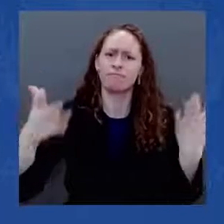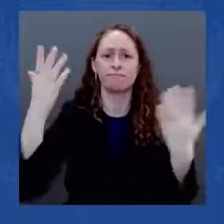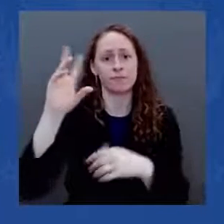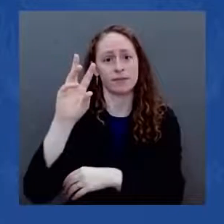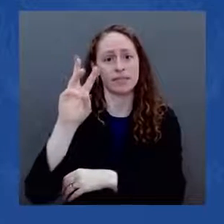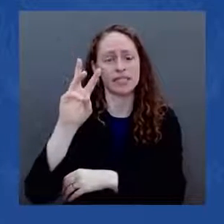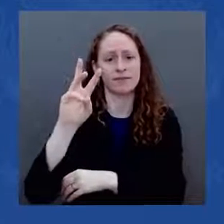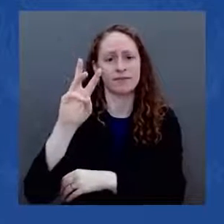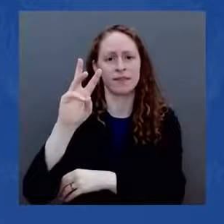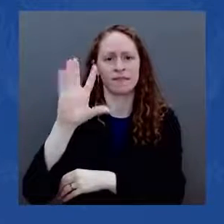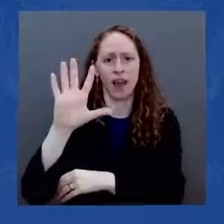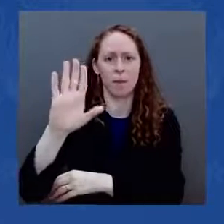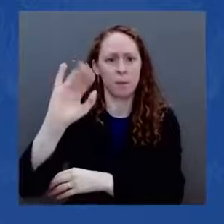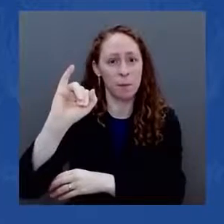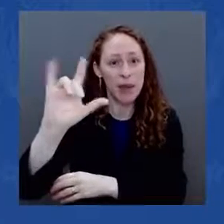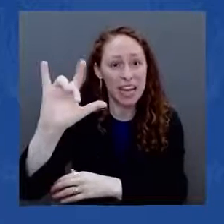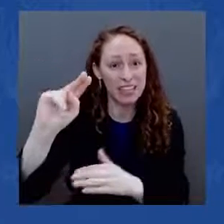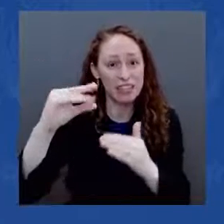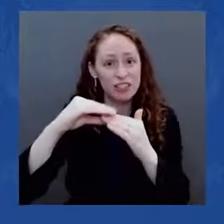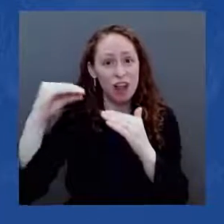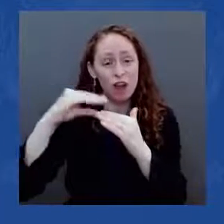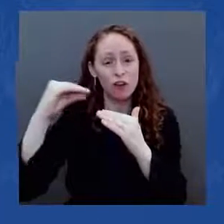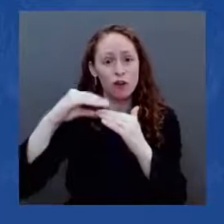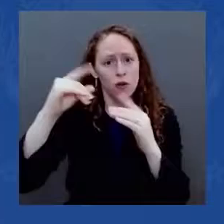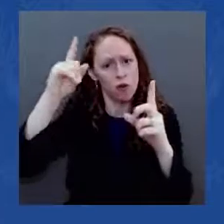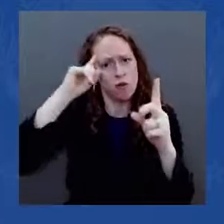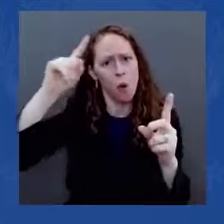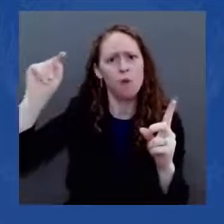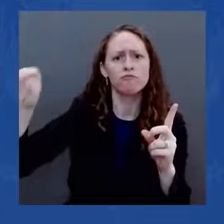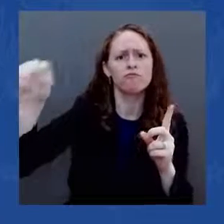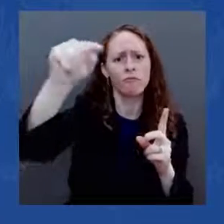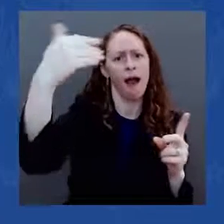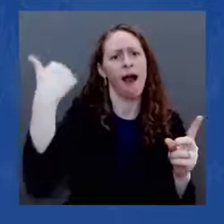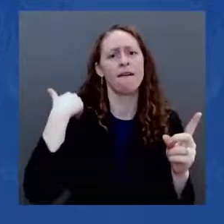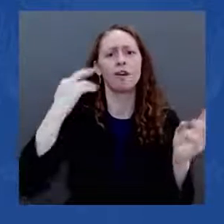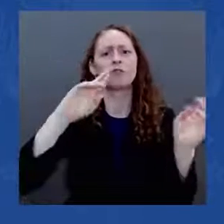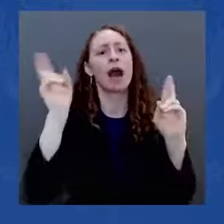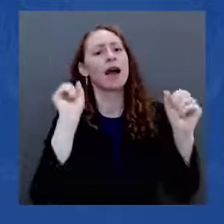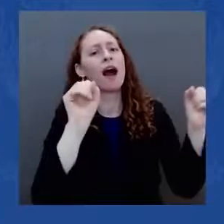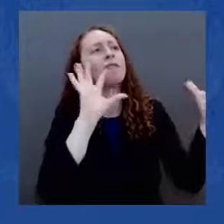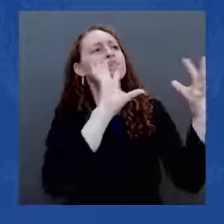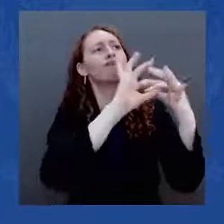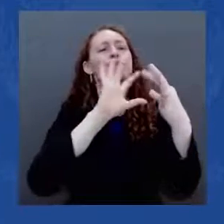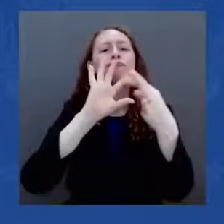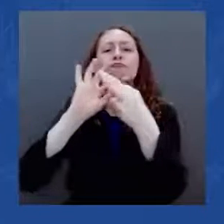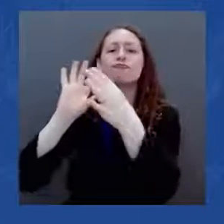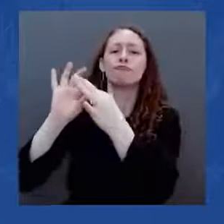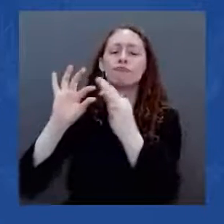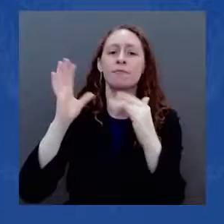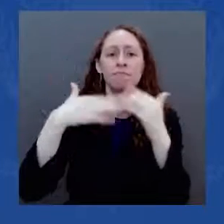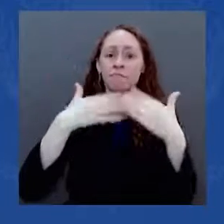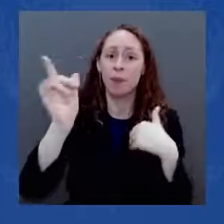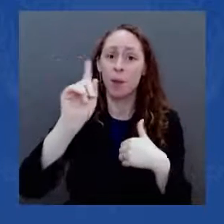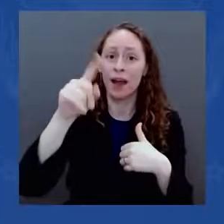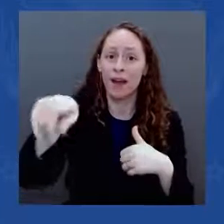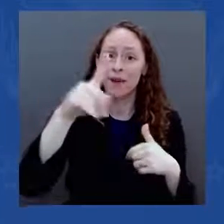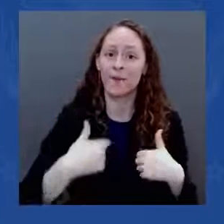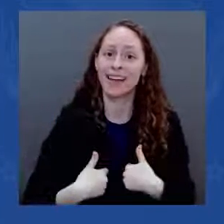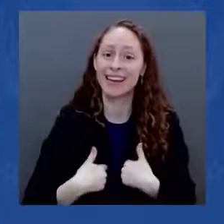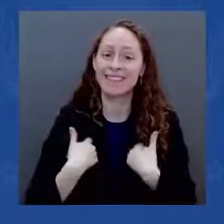rural, and suburban. Our infrastructure work also protects health, cleans up the environment, and helps us fight climate change.